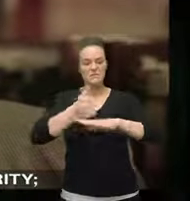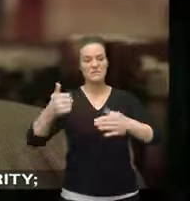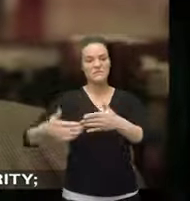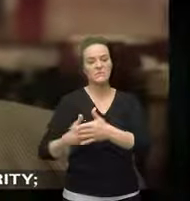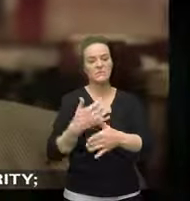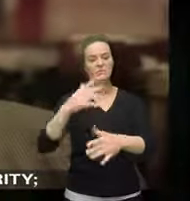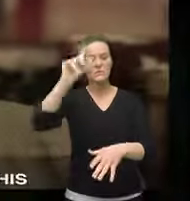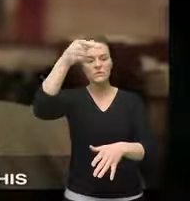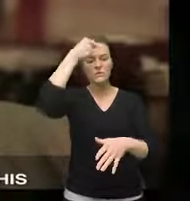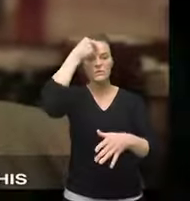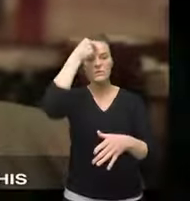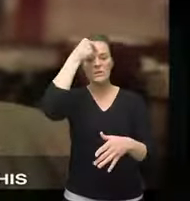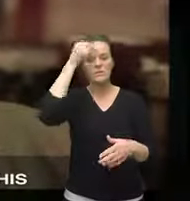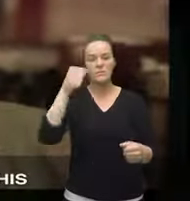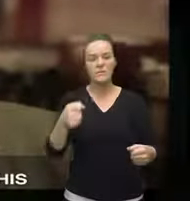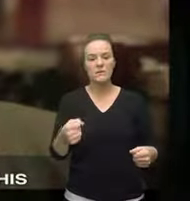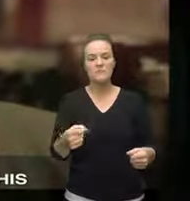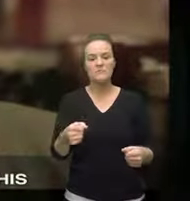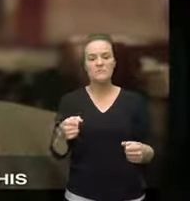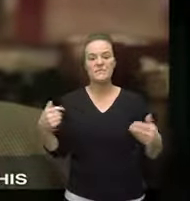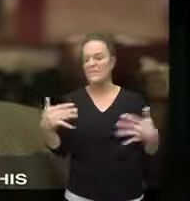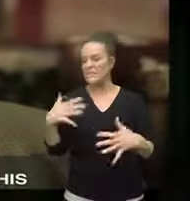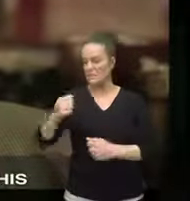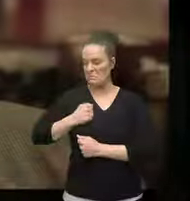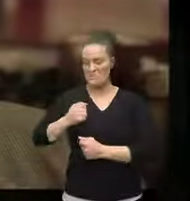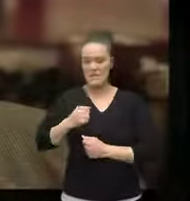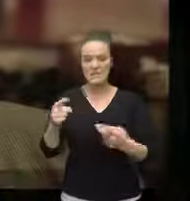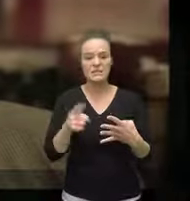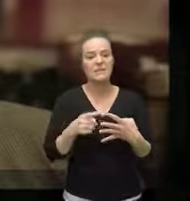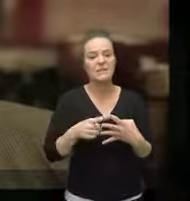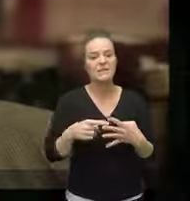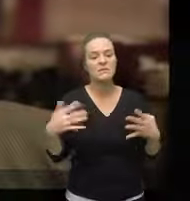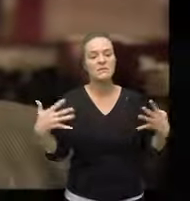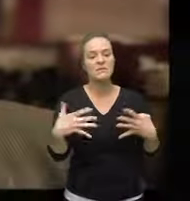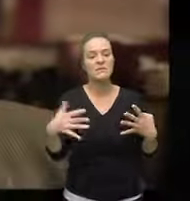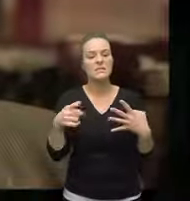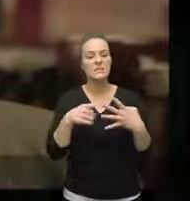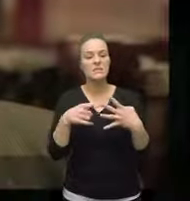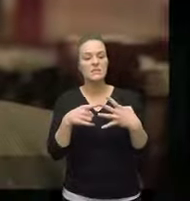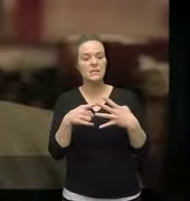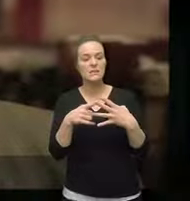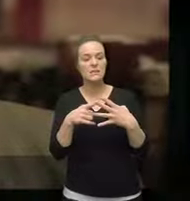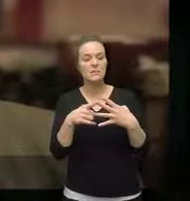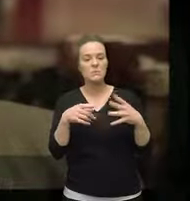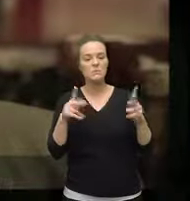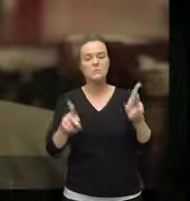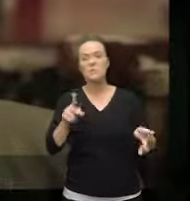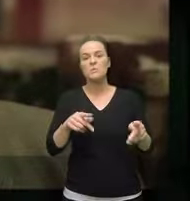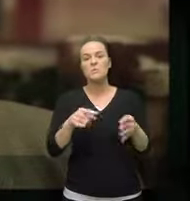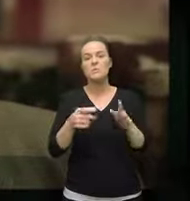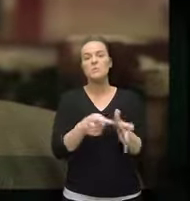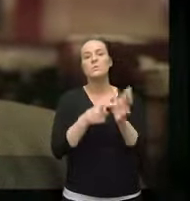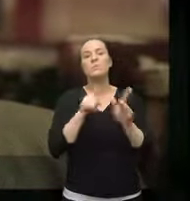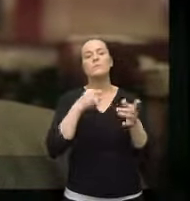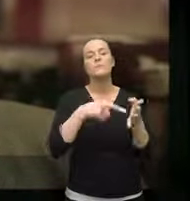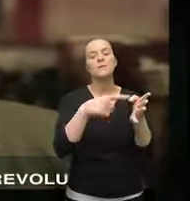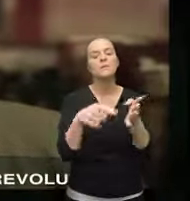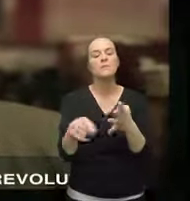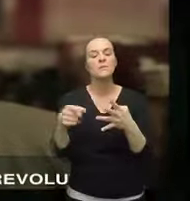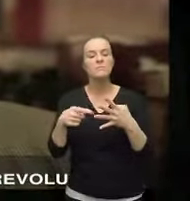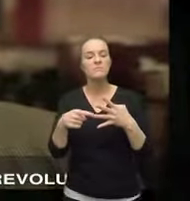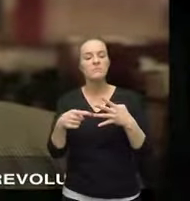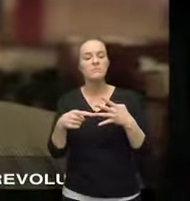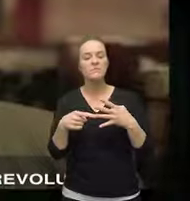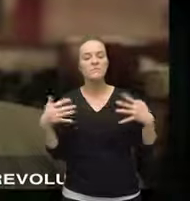executive authority a fear of aristocracy that could be built into this through the senate it's a long series of fears that